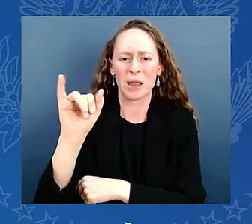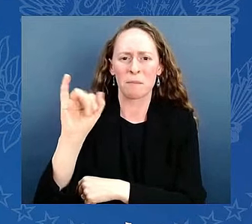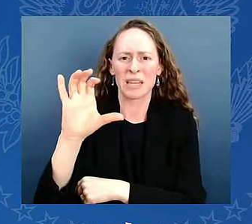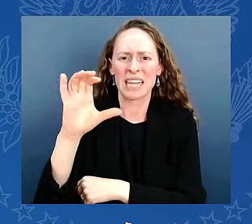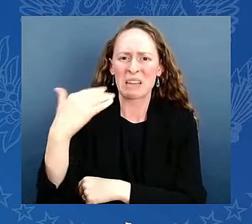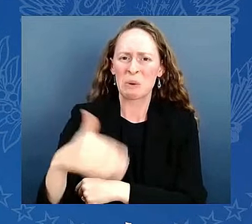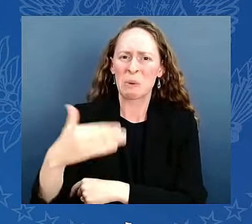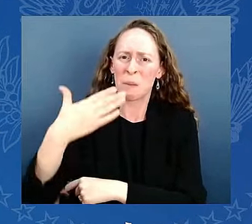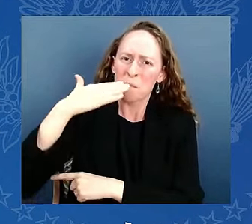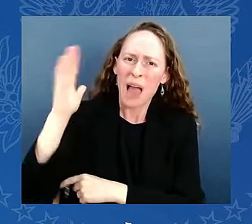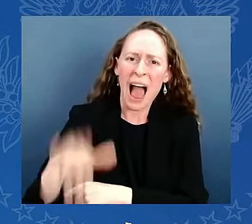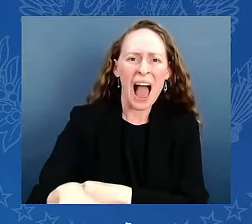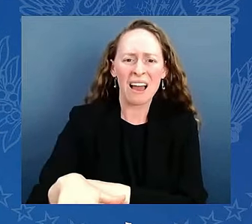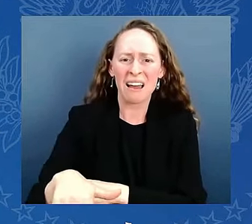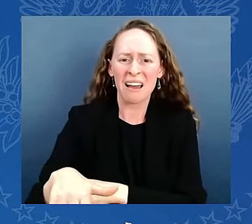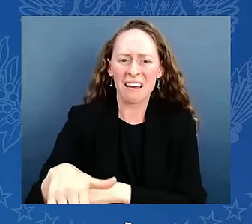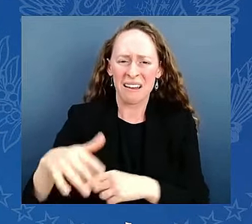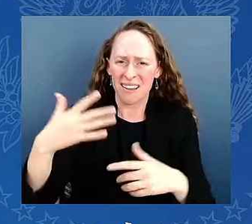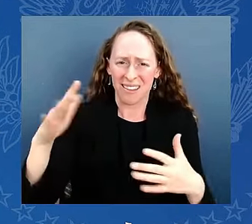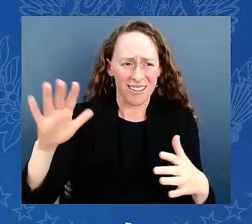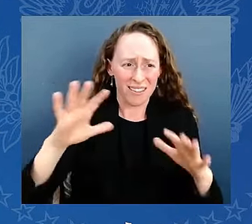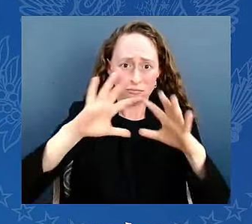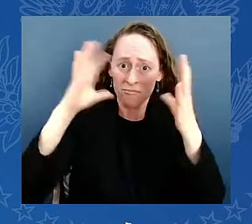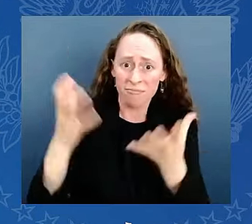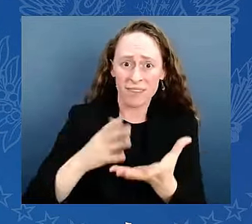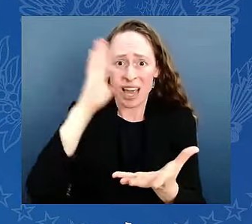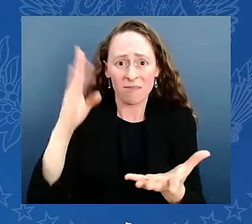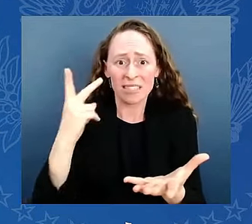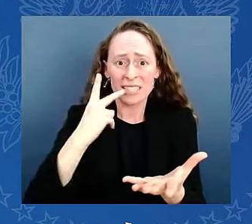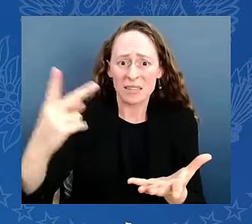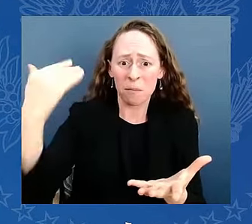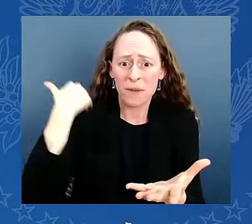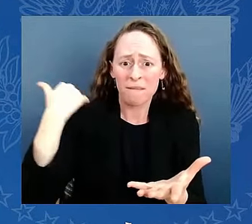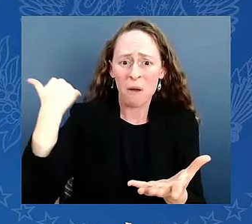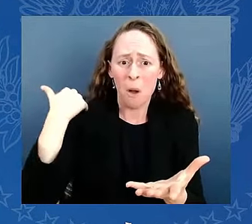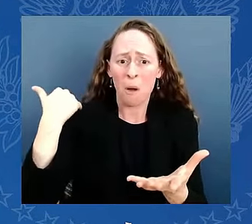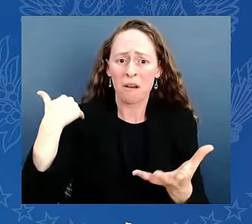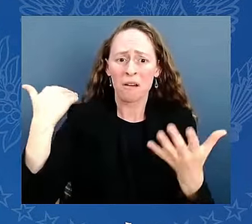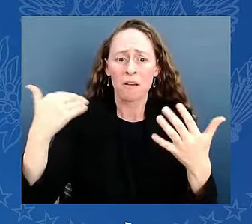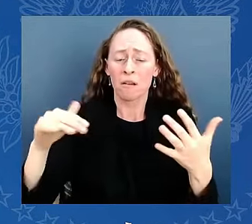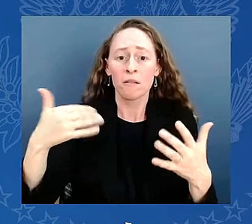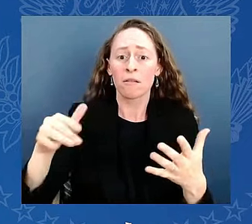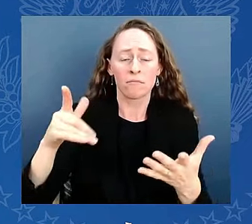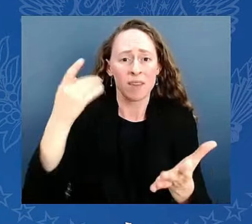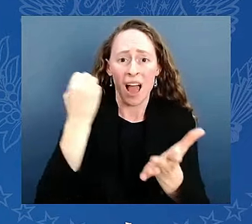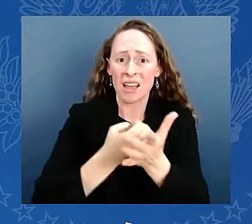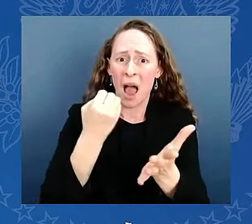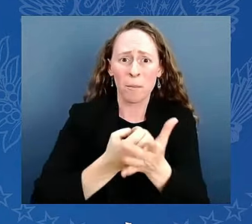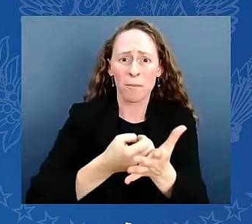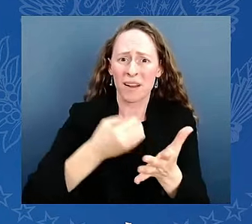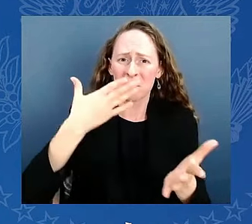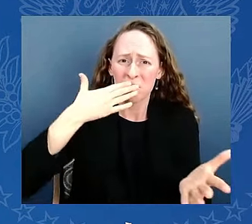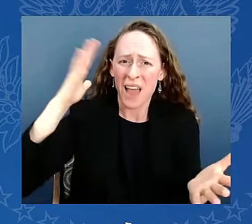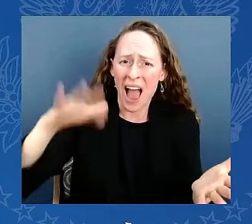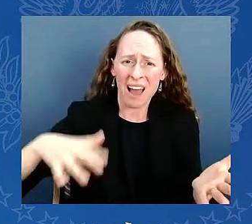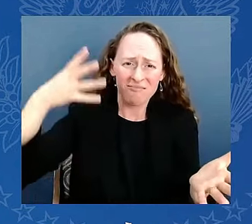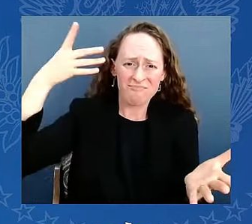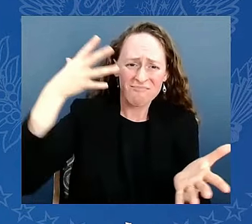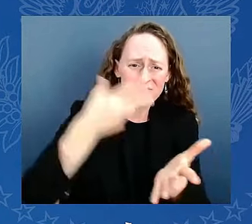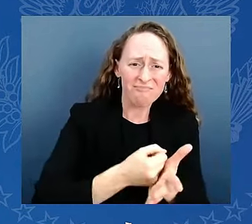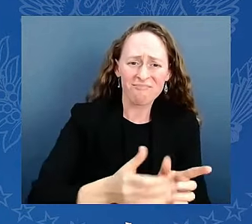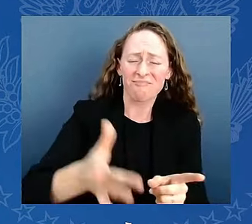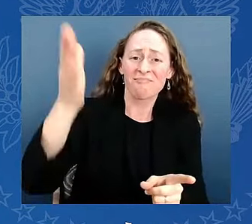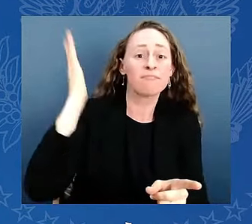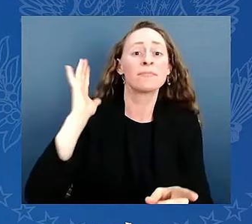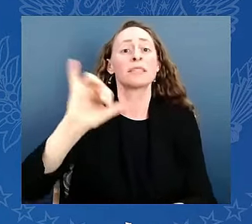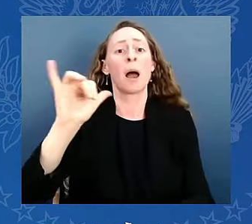The worst attack on our democracy since the Civil War. But we came together as Americans. We